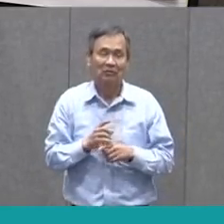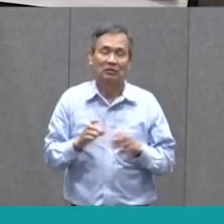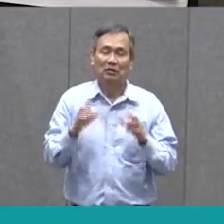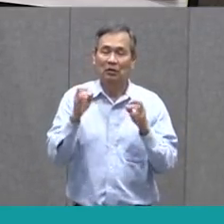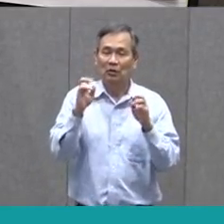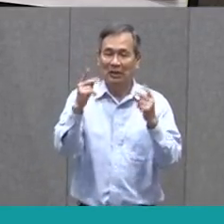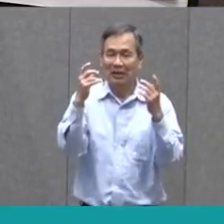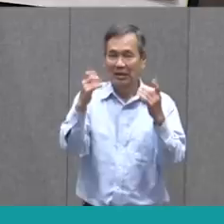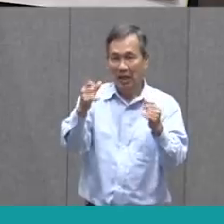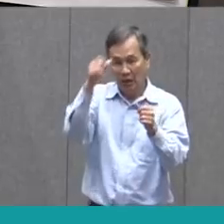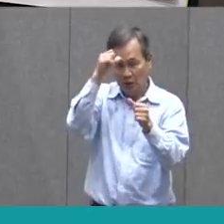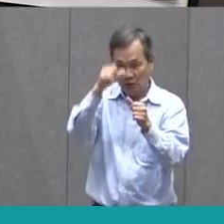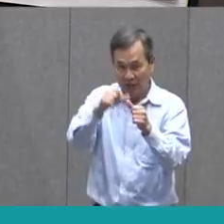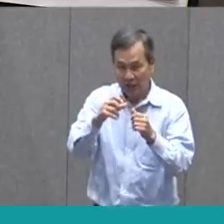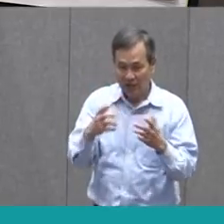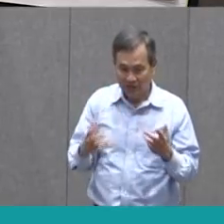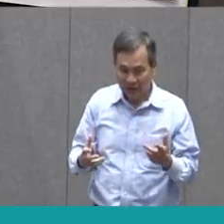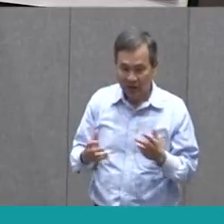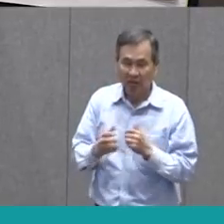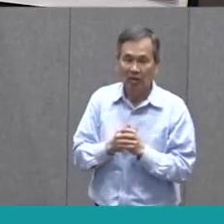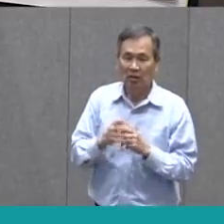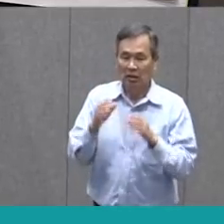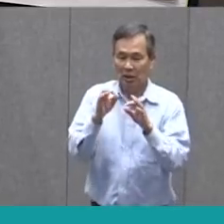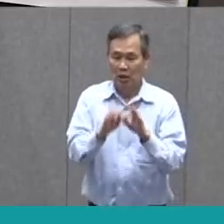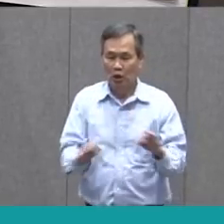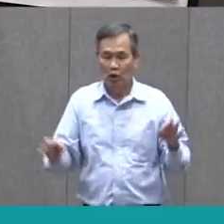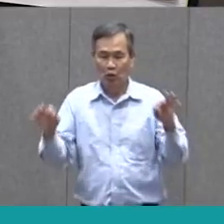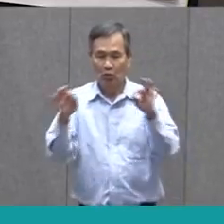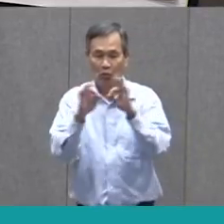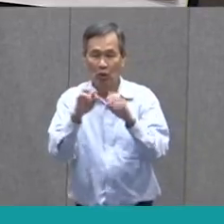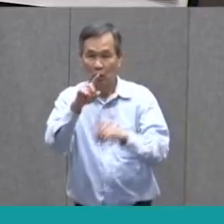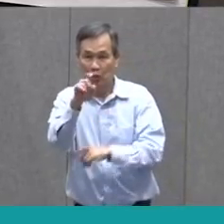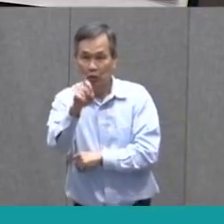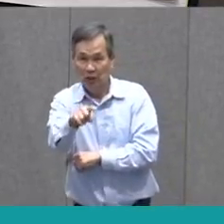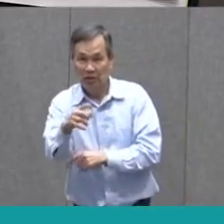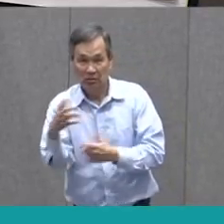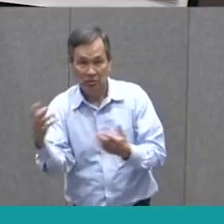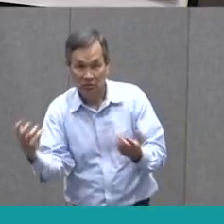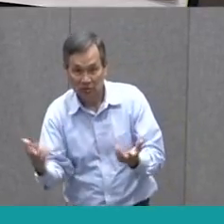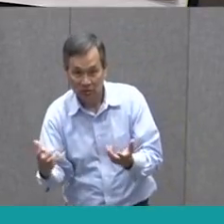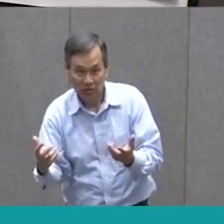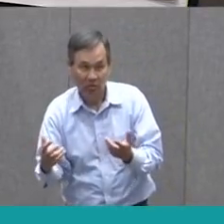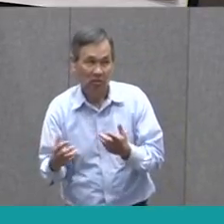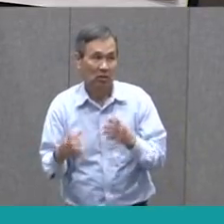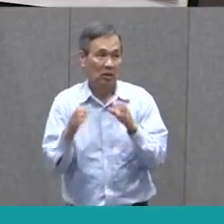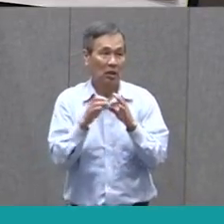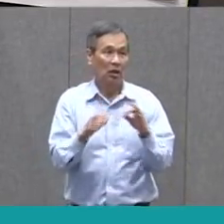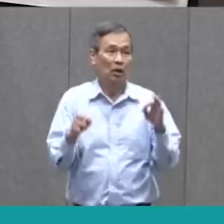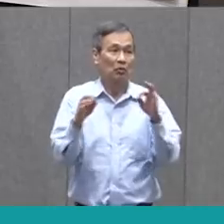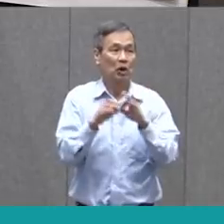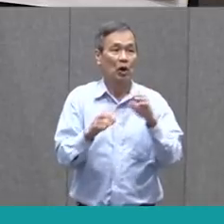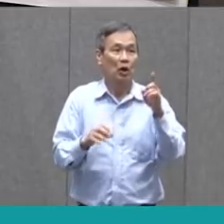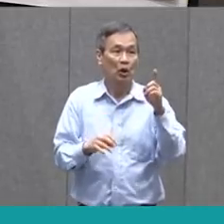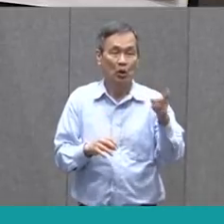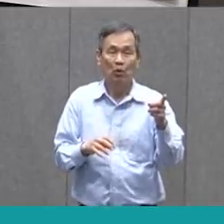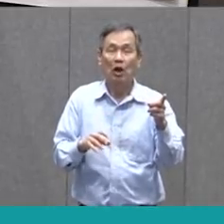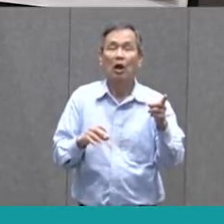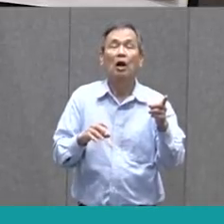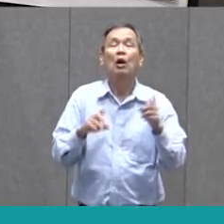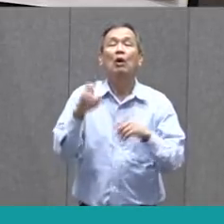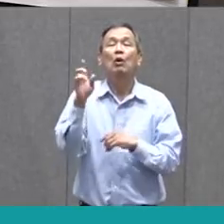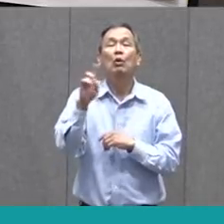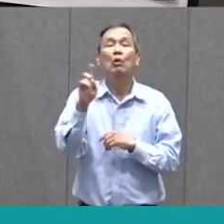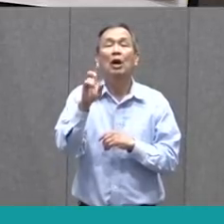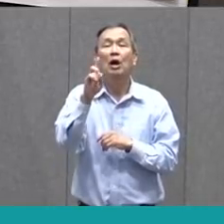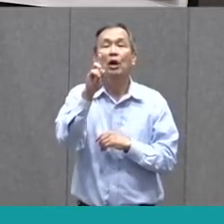ourselves again that we have an essential question that we are working on. And our essential question is, where